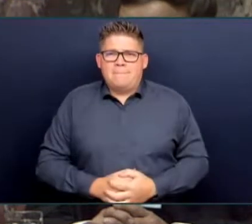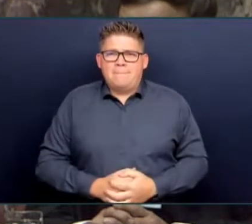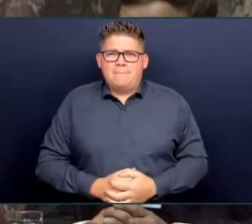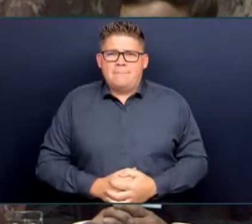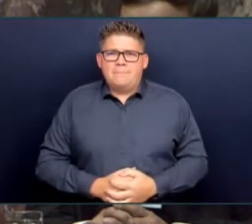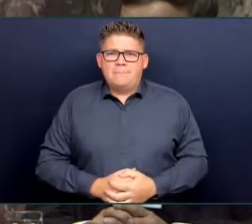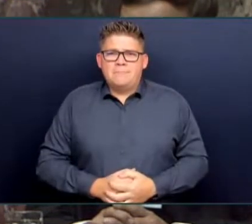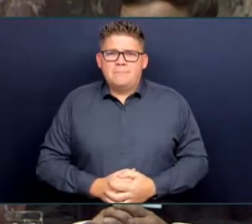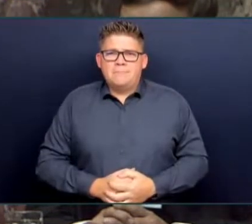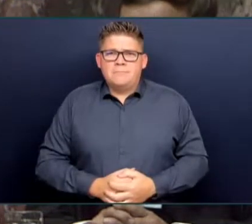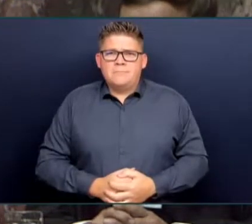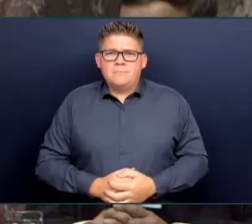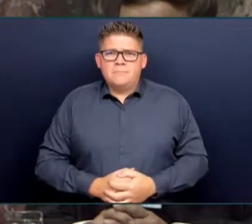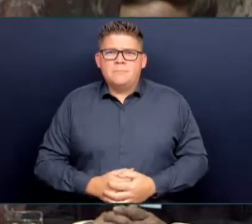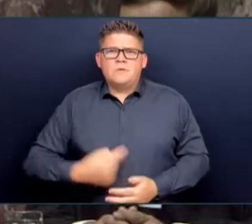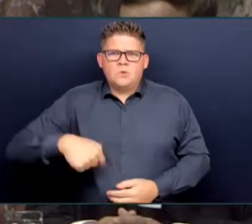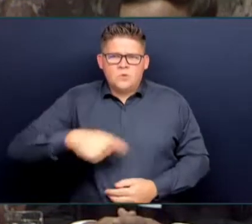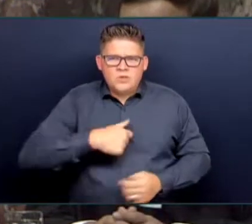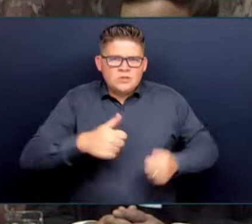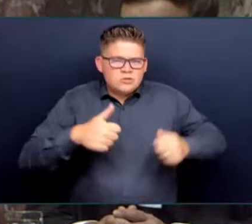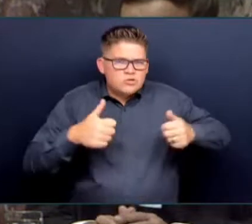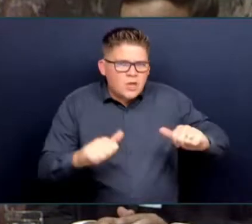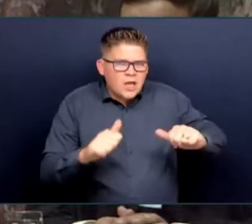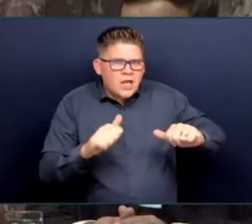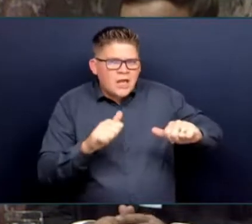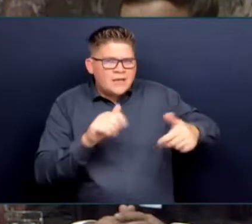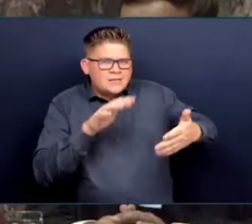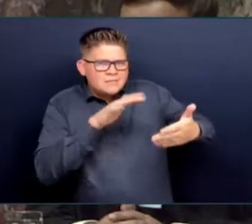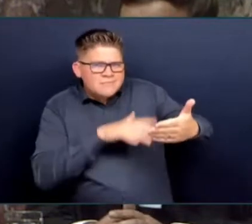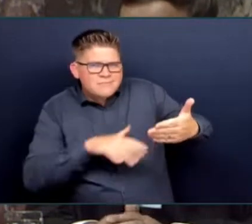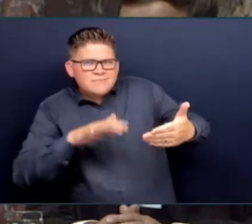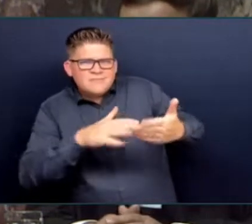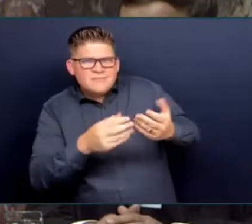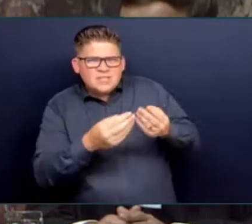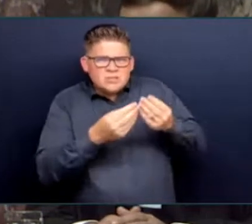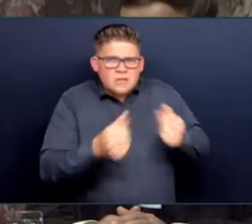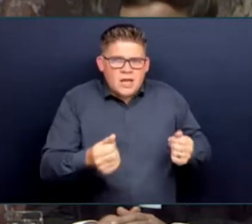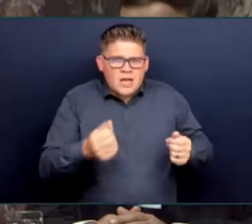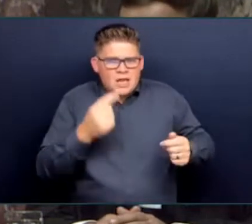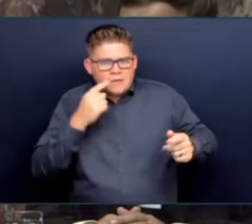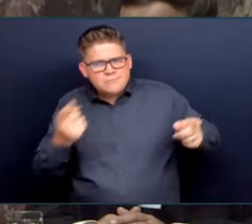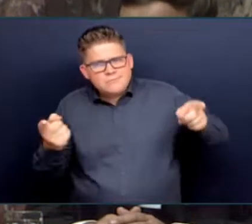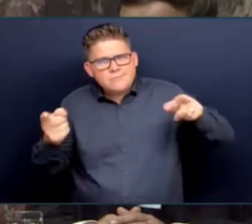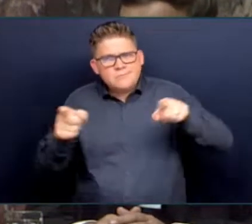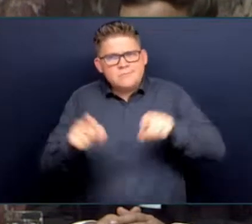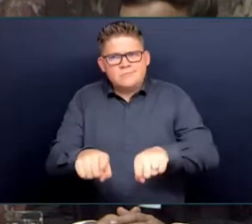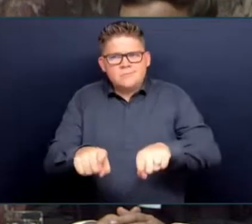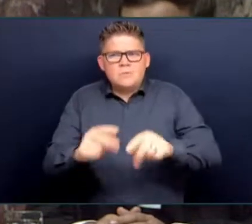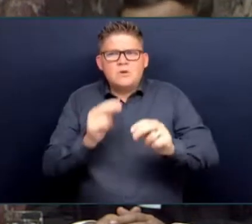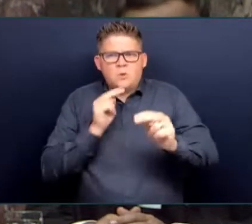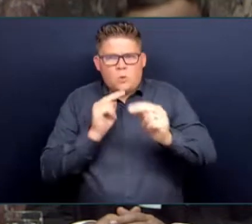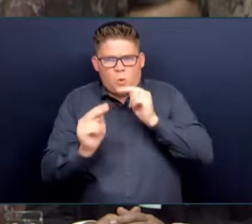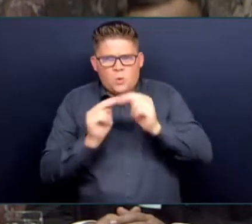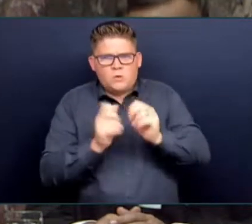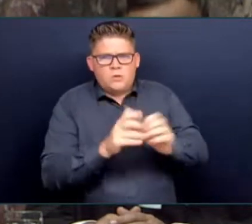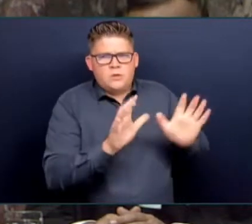approach, and we will continue to try to get those negotiations concluded in the interests of everyone in this province.